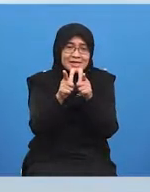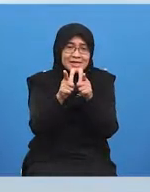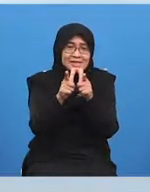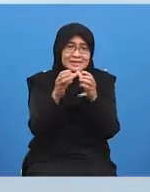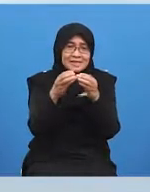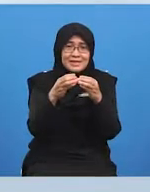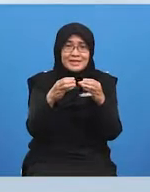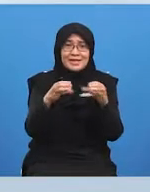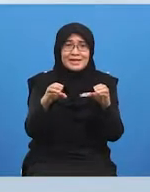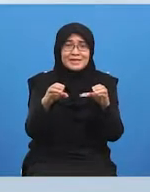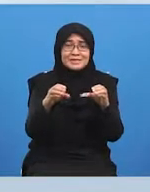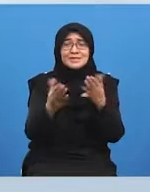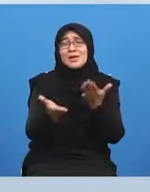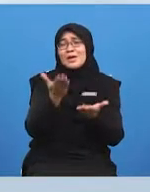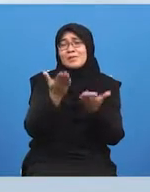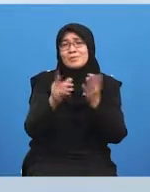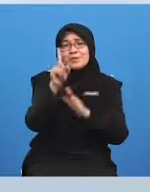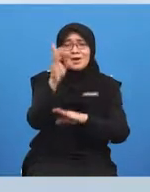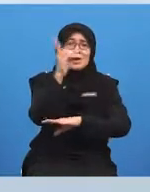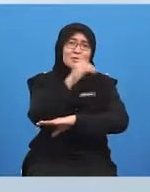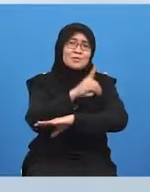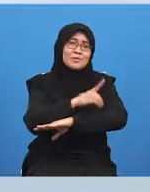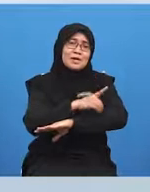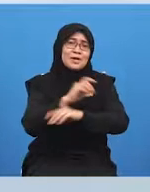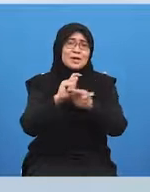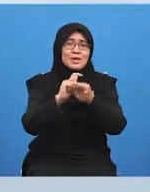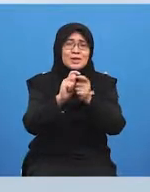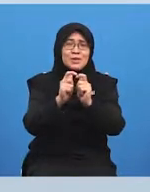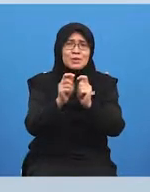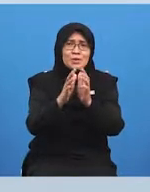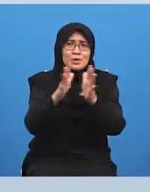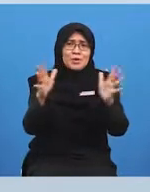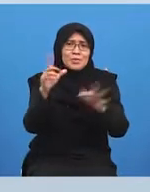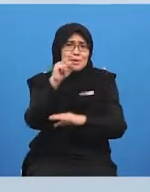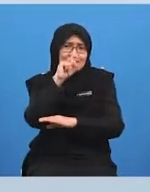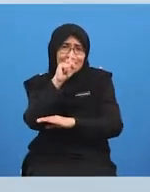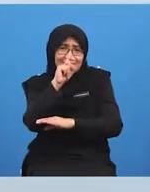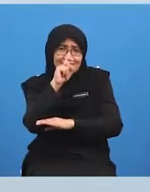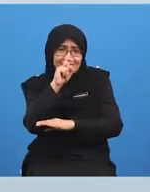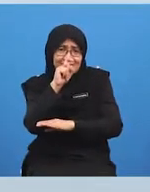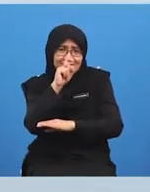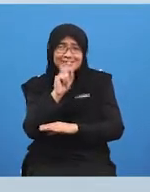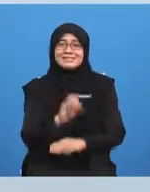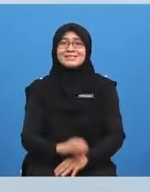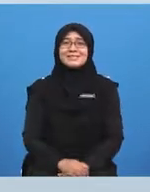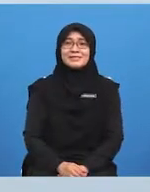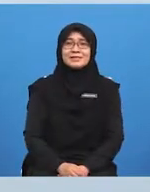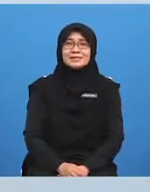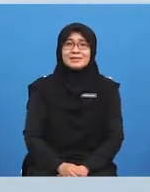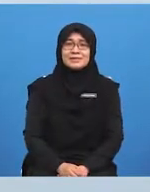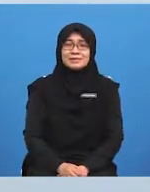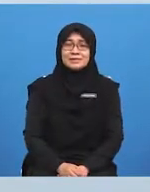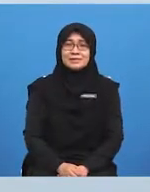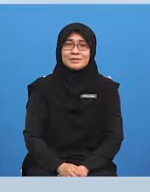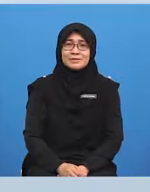big eagle or a prion or a leopard seal do you know who else make big